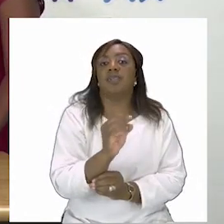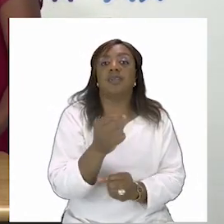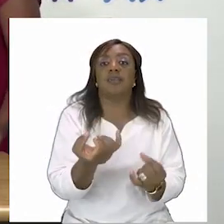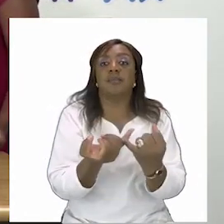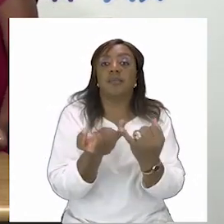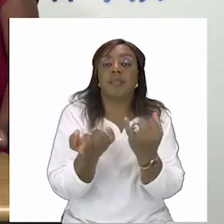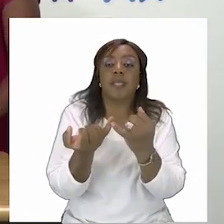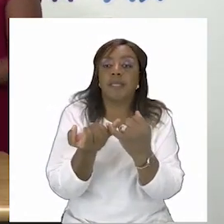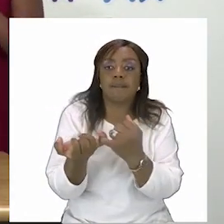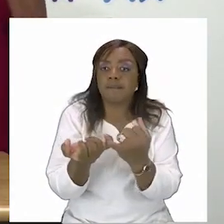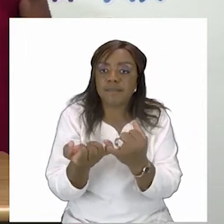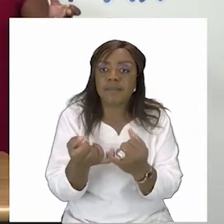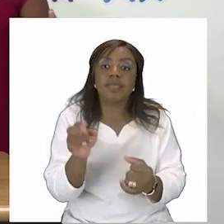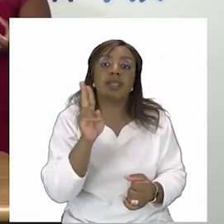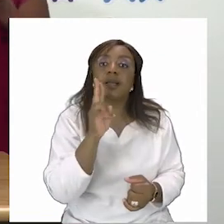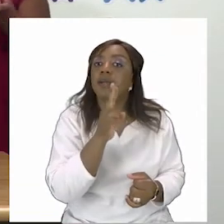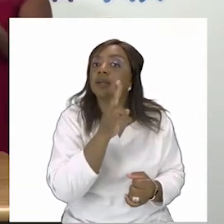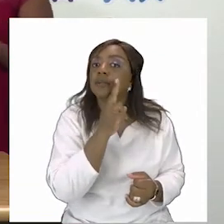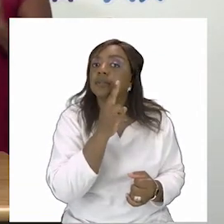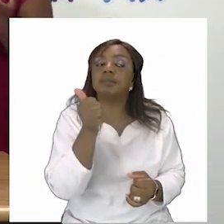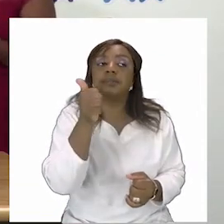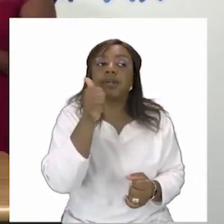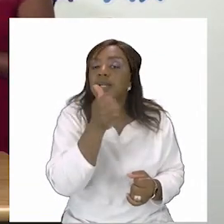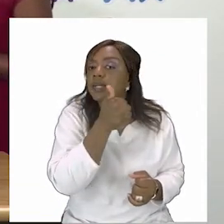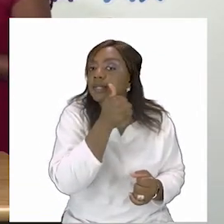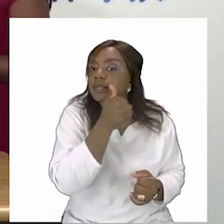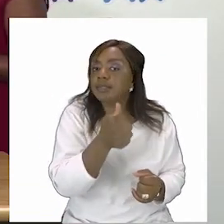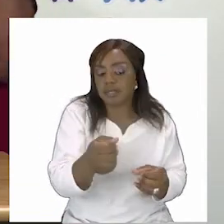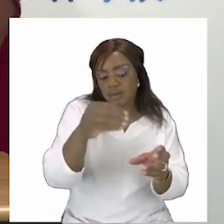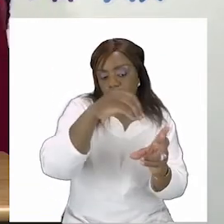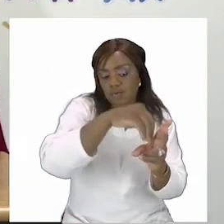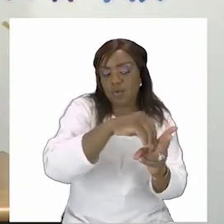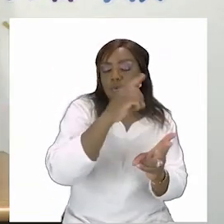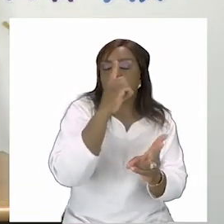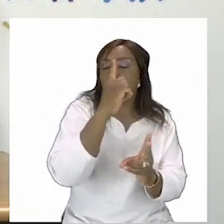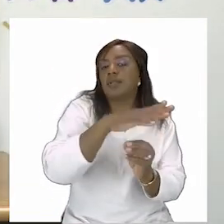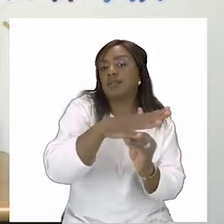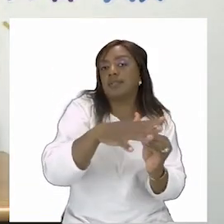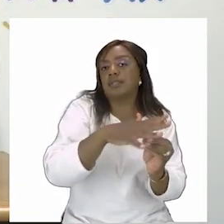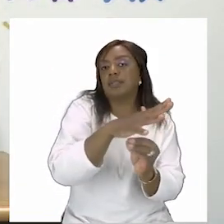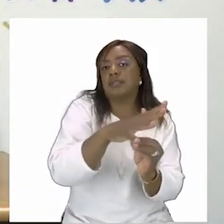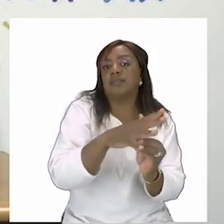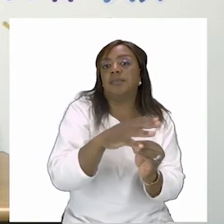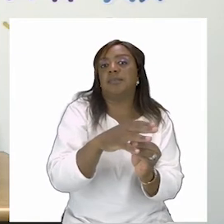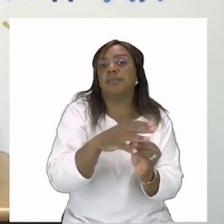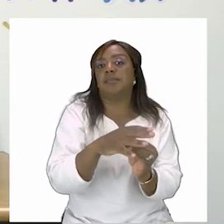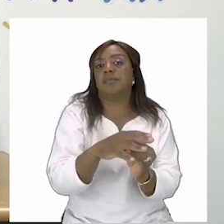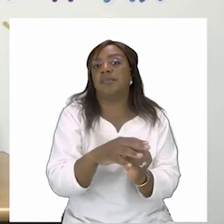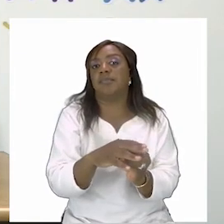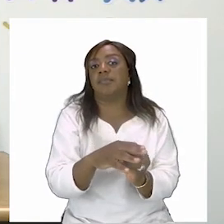we are drawing our family tree we include them as well so even though uncle